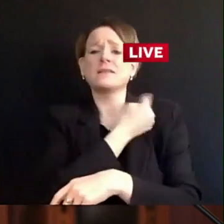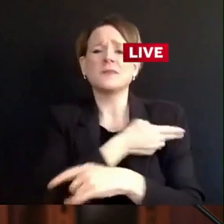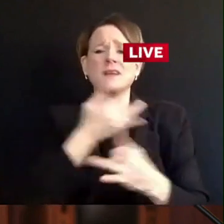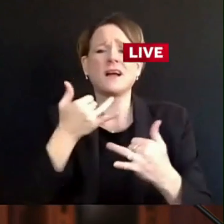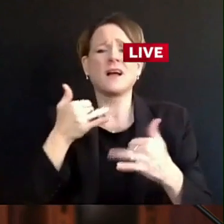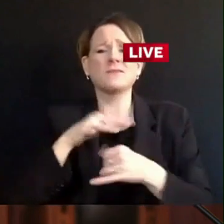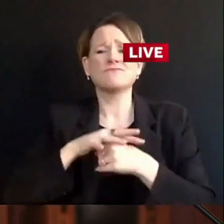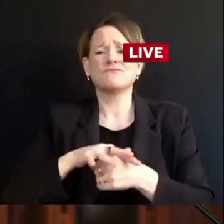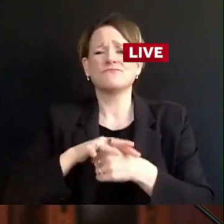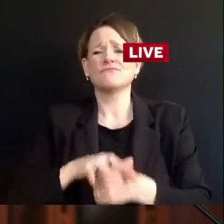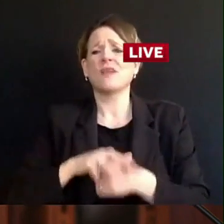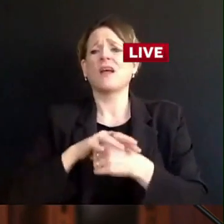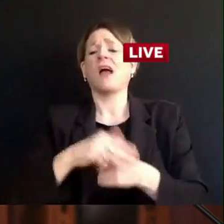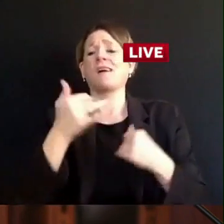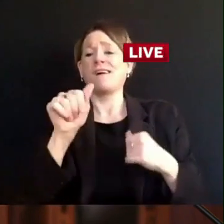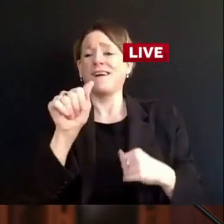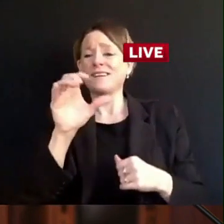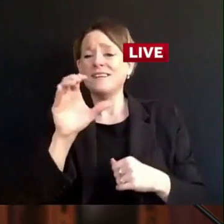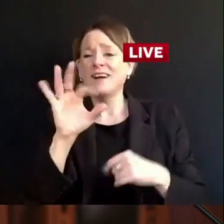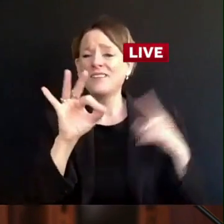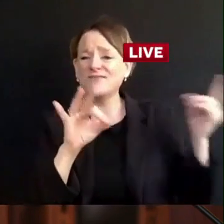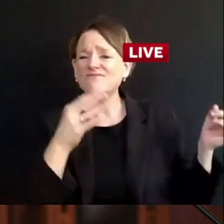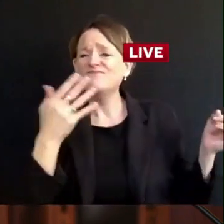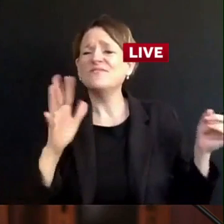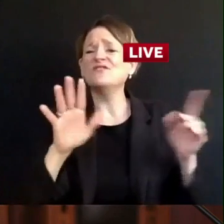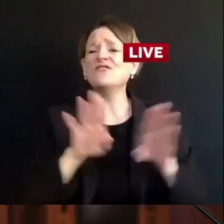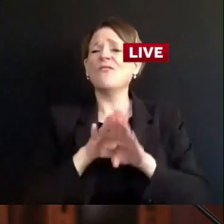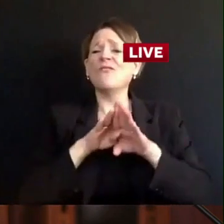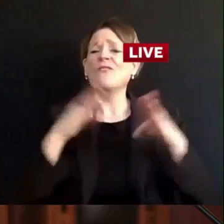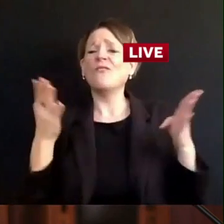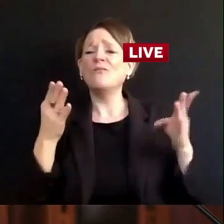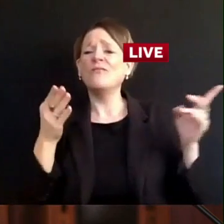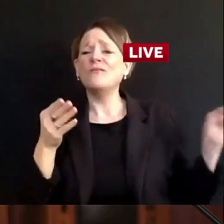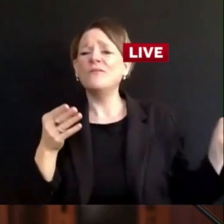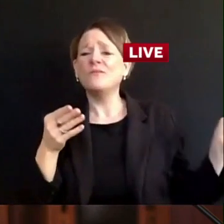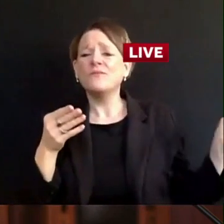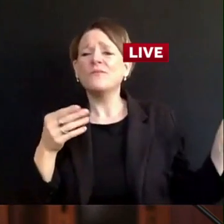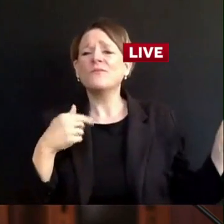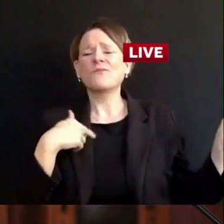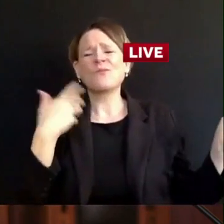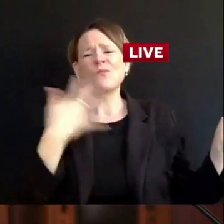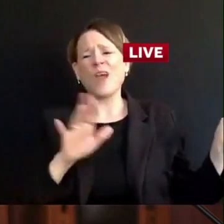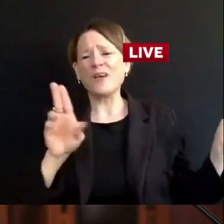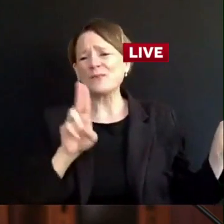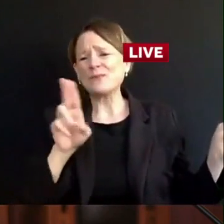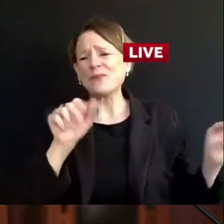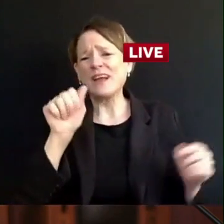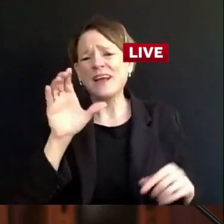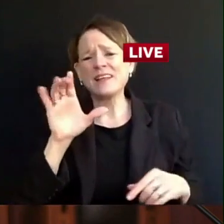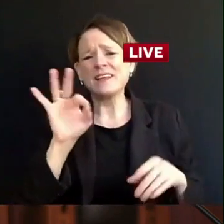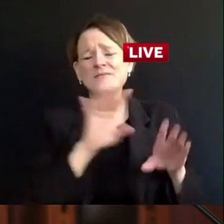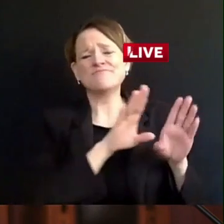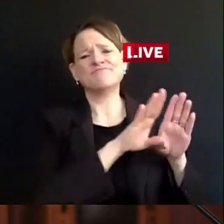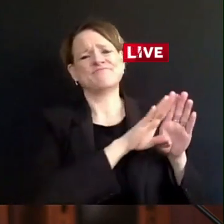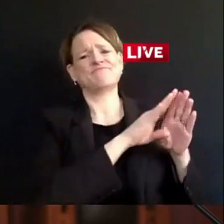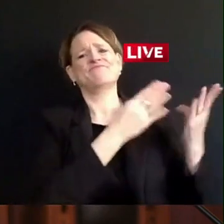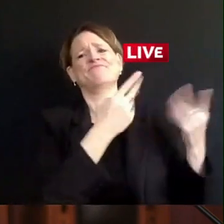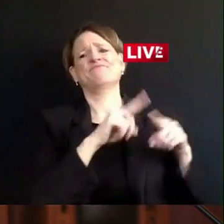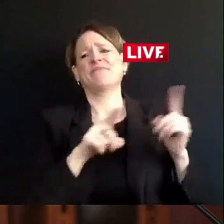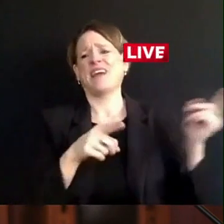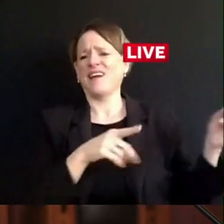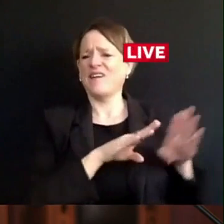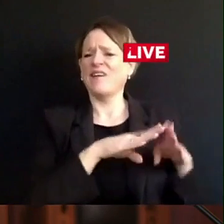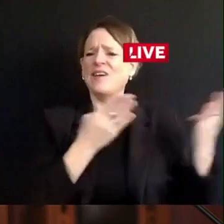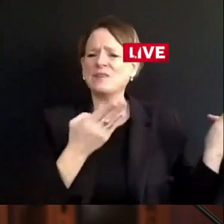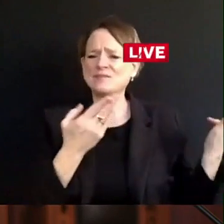are utilizing it now. It is not where we want to be. And so we control this virus in as